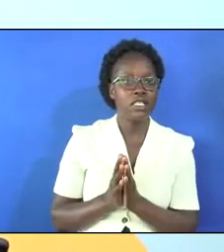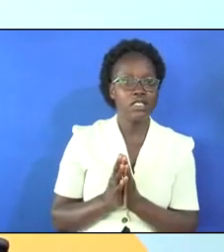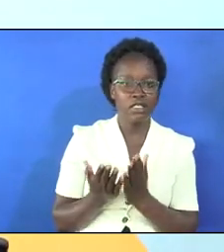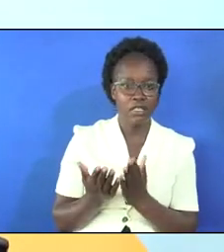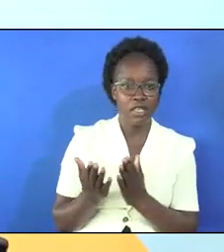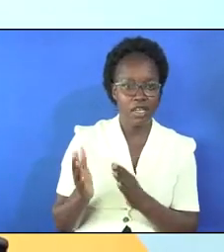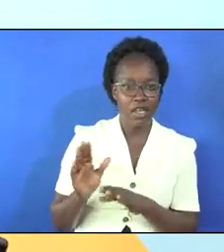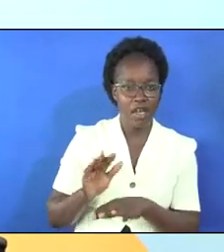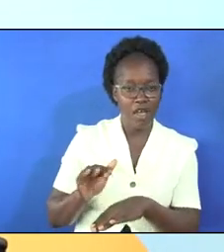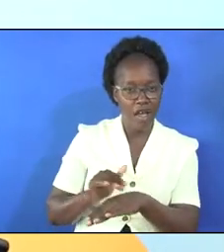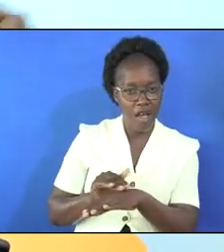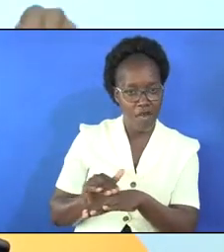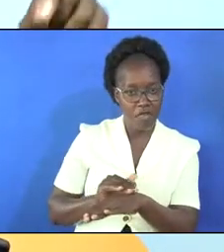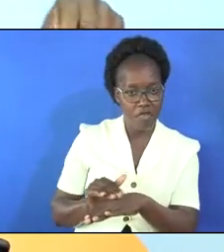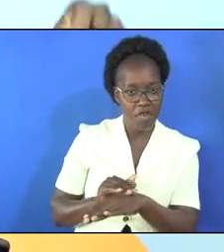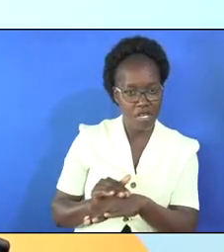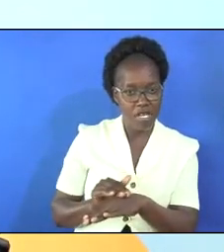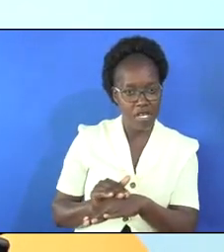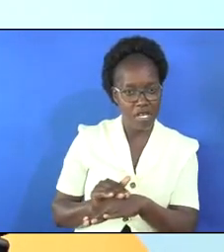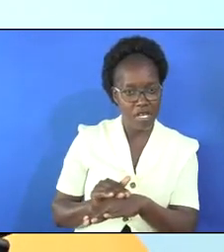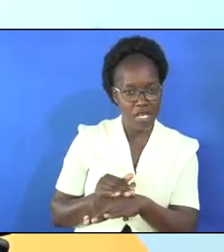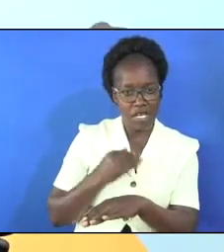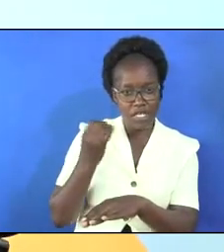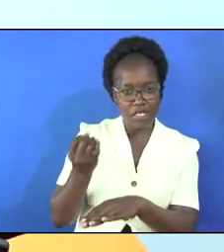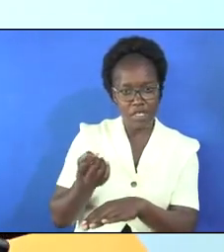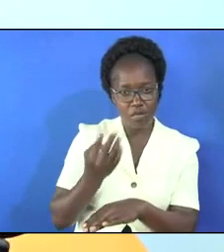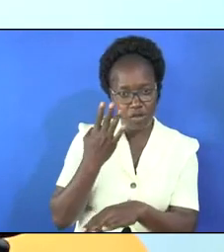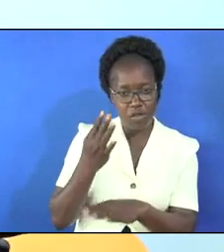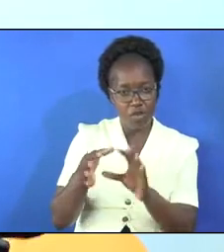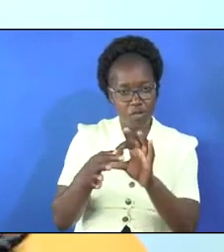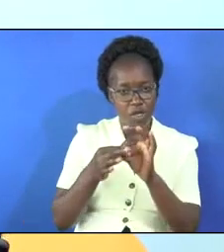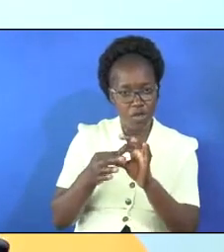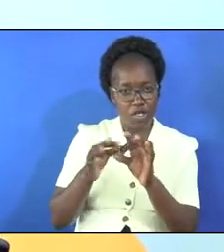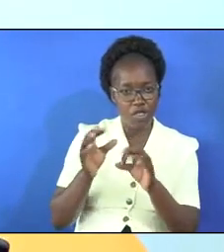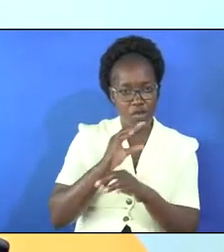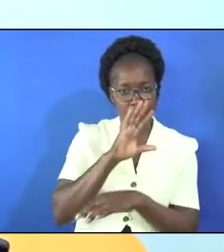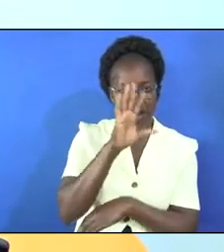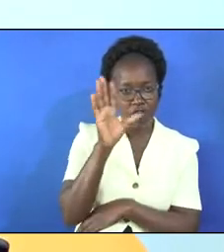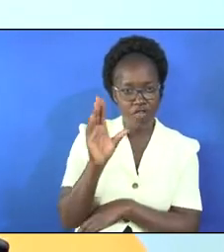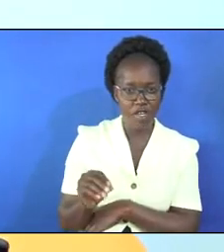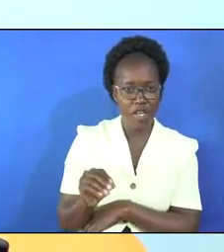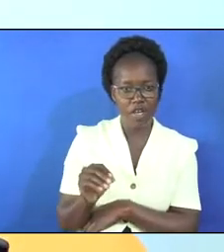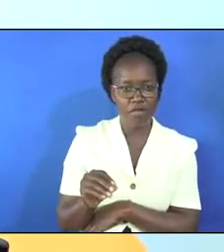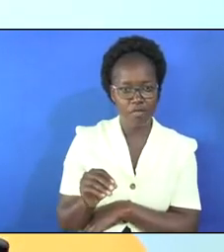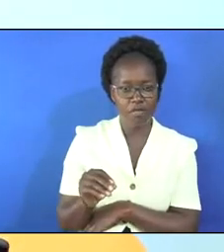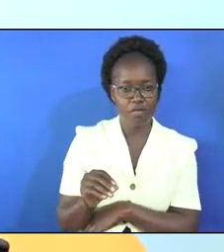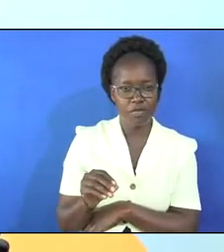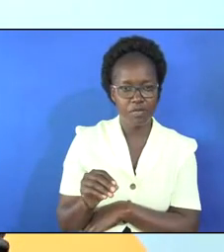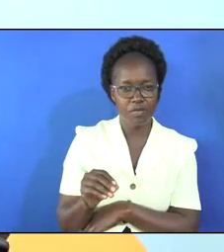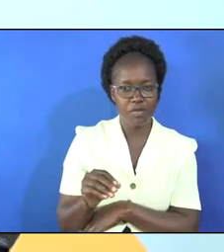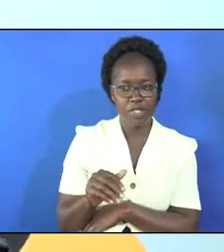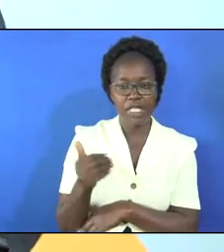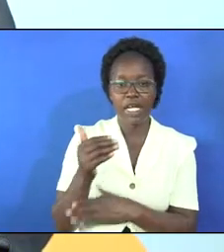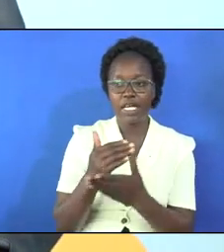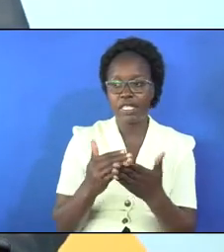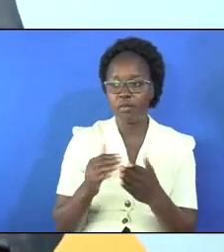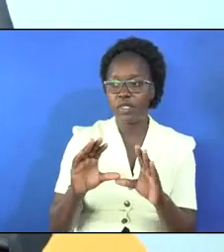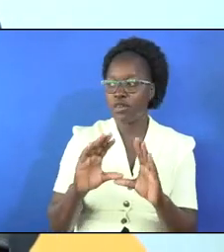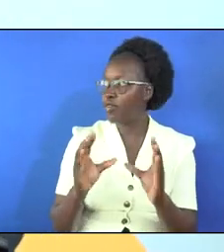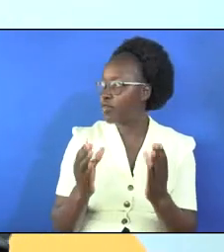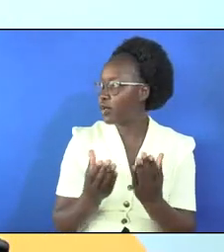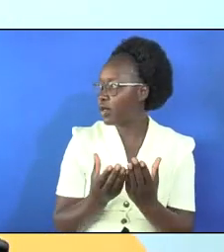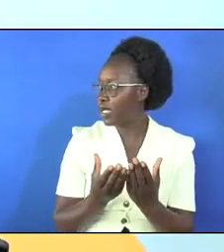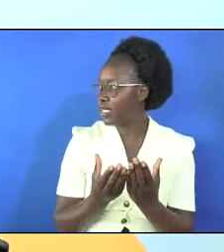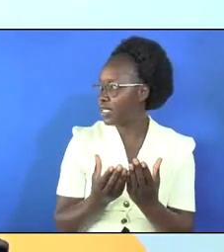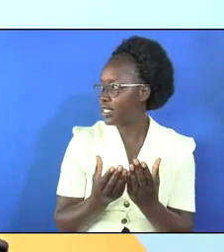that is the beauty of belonging to Africa in other parts of the world